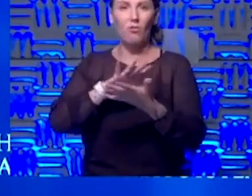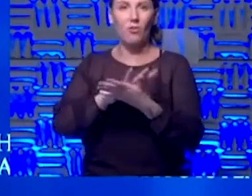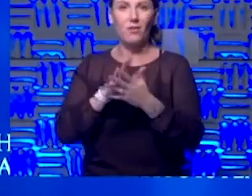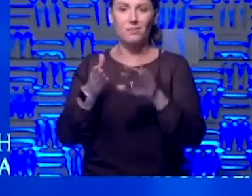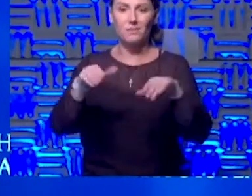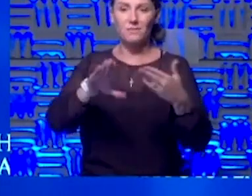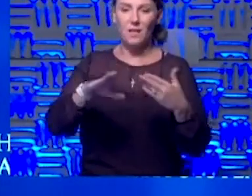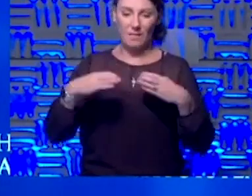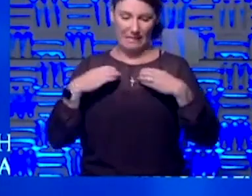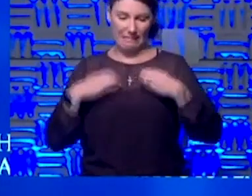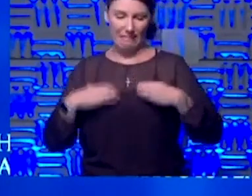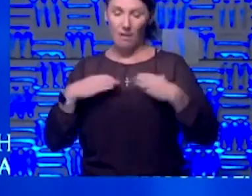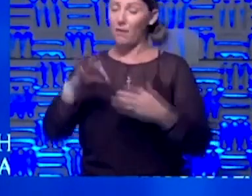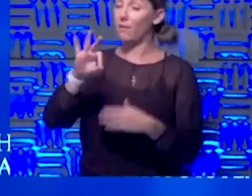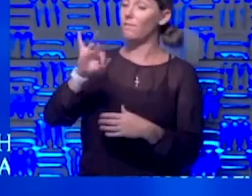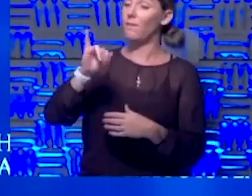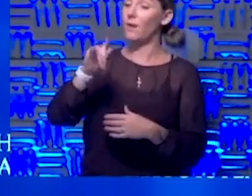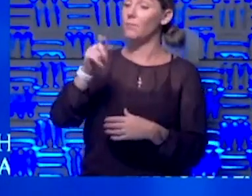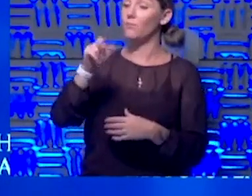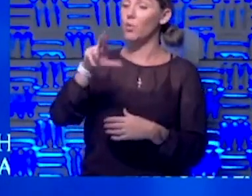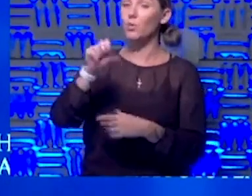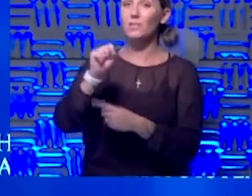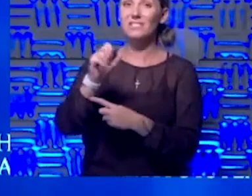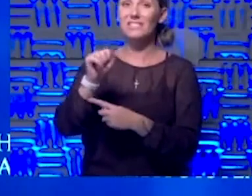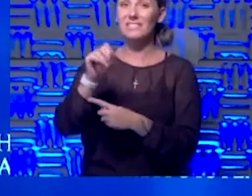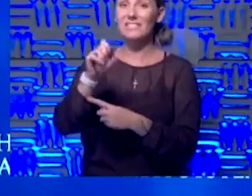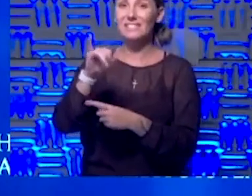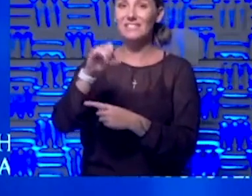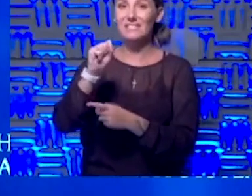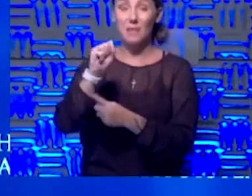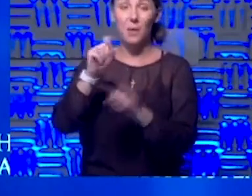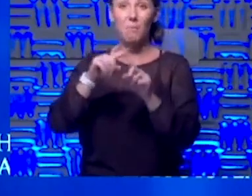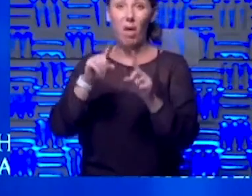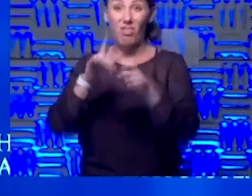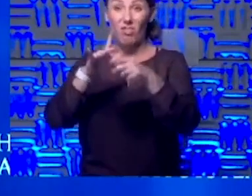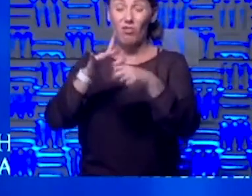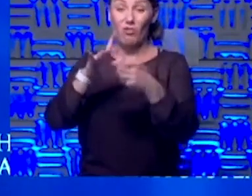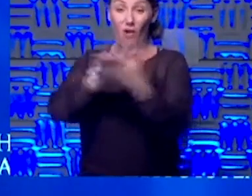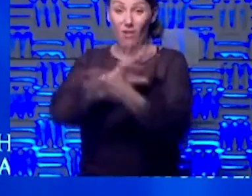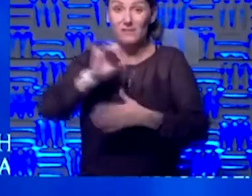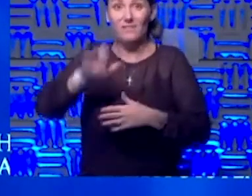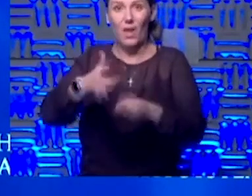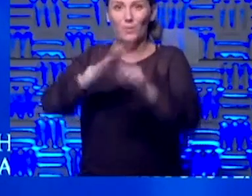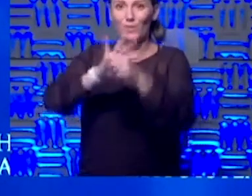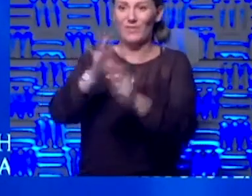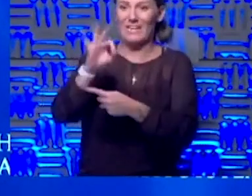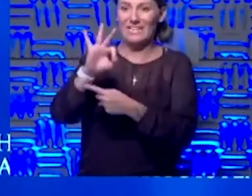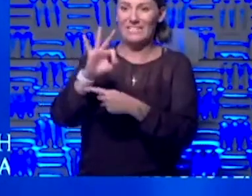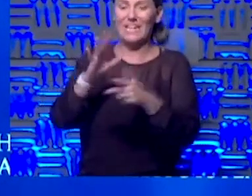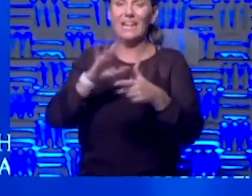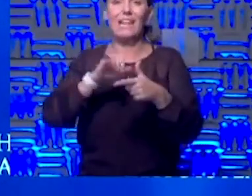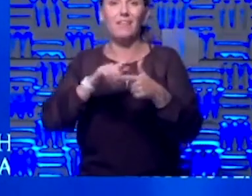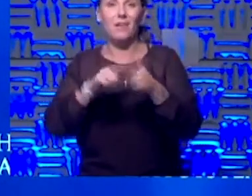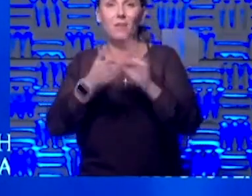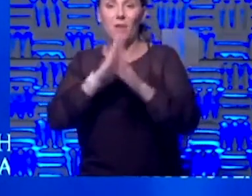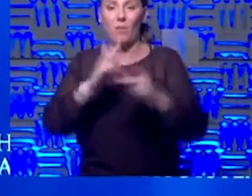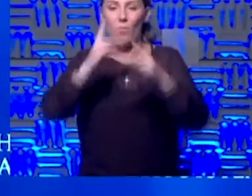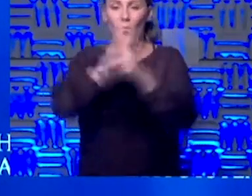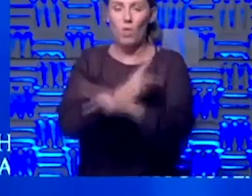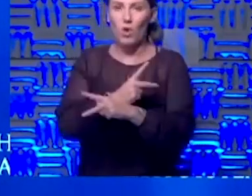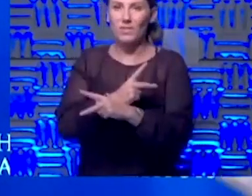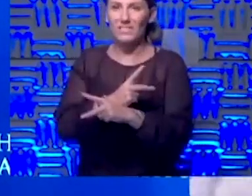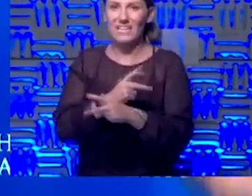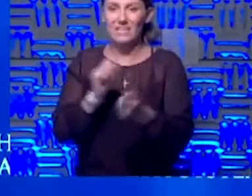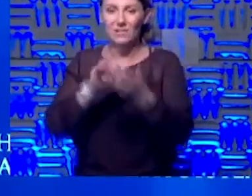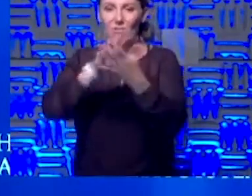fibrosis. But the cause of that was COVID. And so there are other things that had underlying disease and COVID made it worse. So COVID can cause problems.